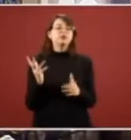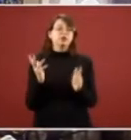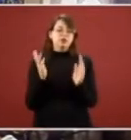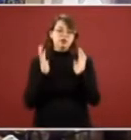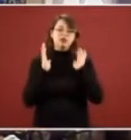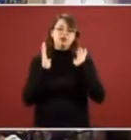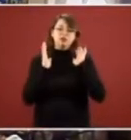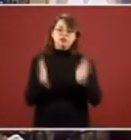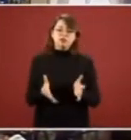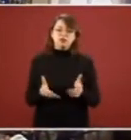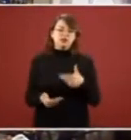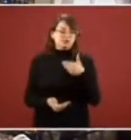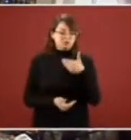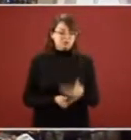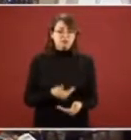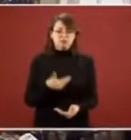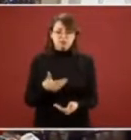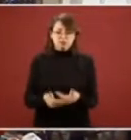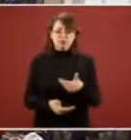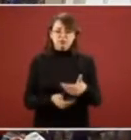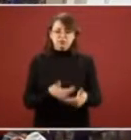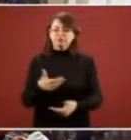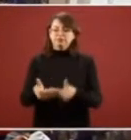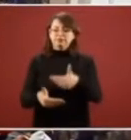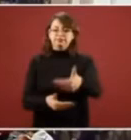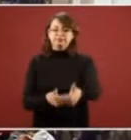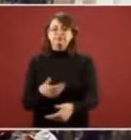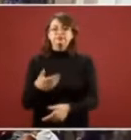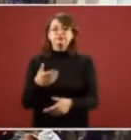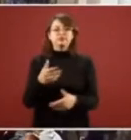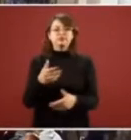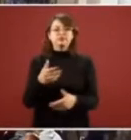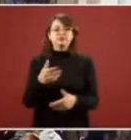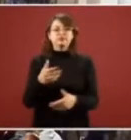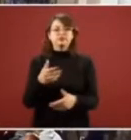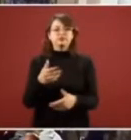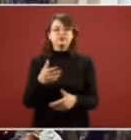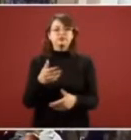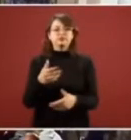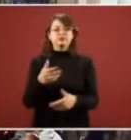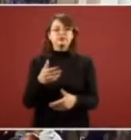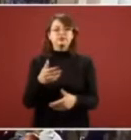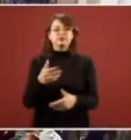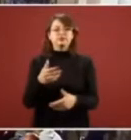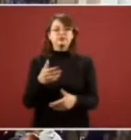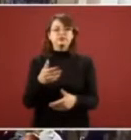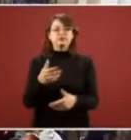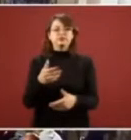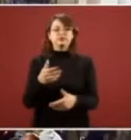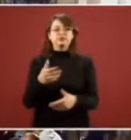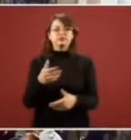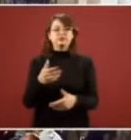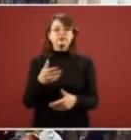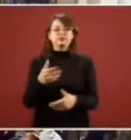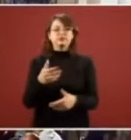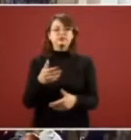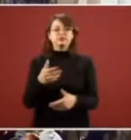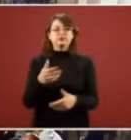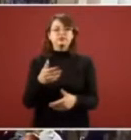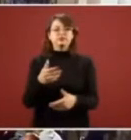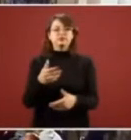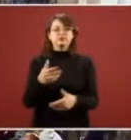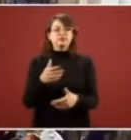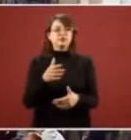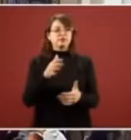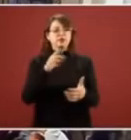en comprar las medicinas but of course we've already advanced by buying the